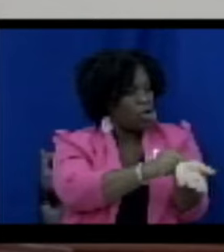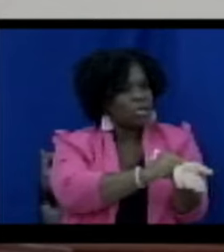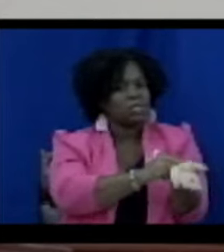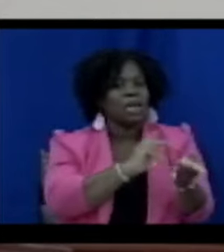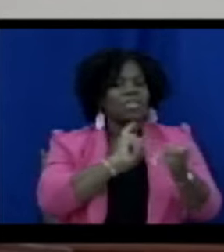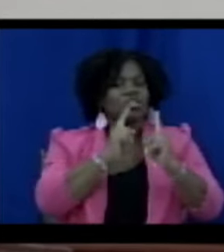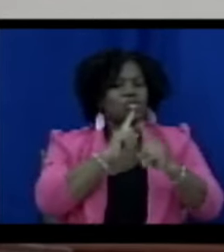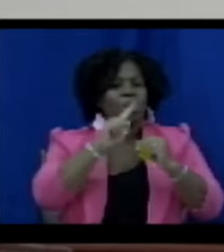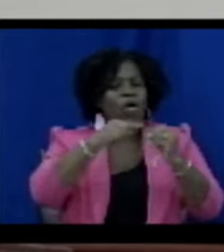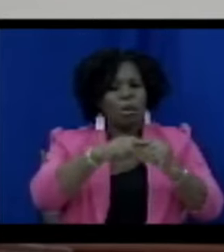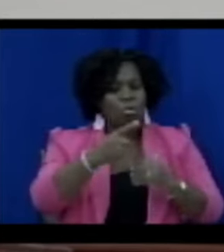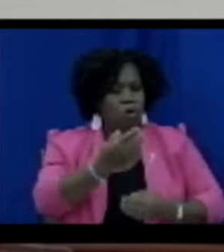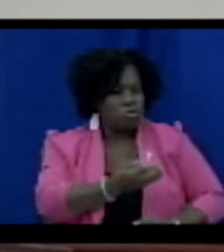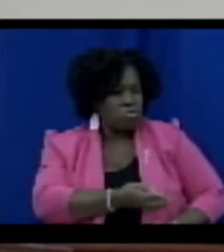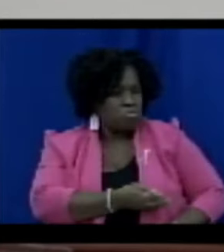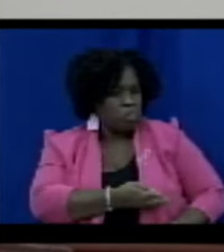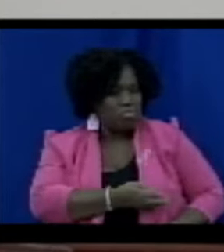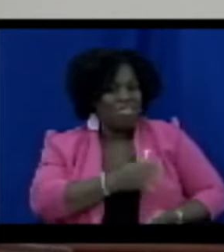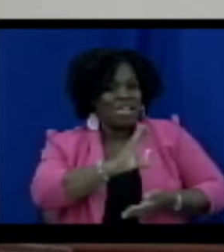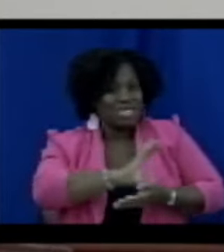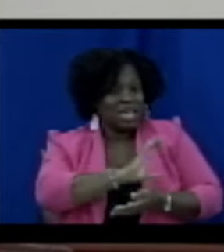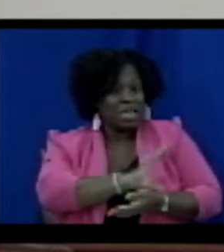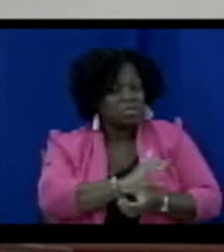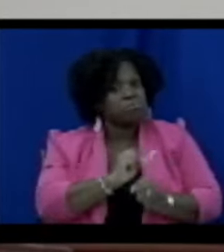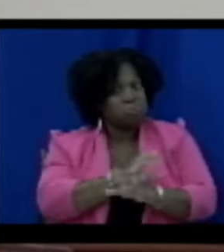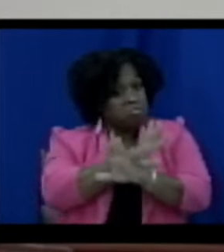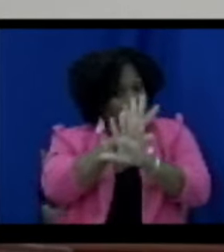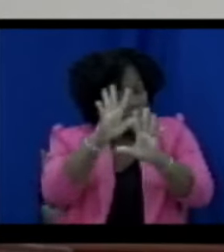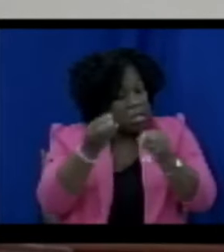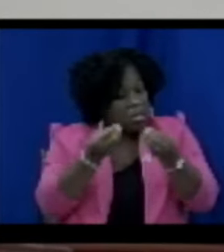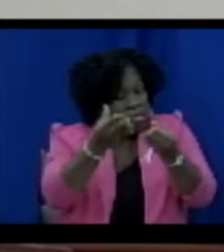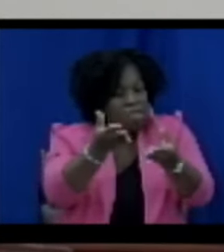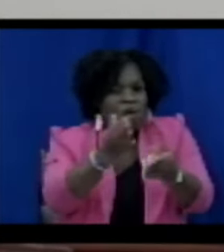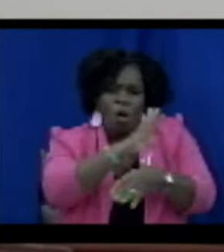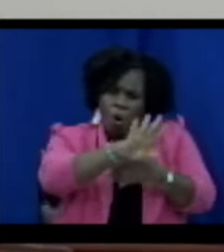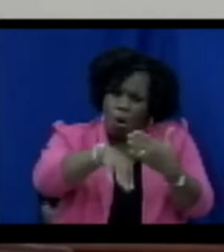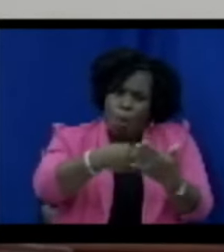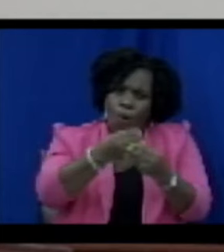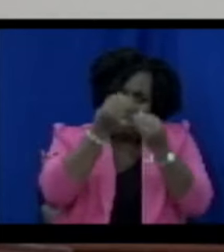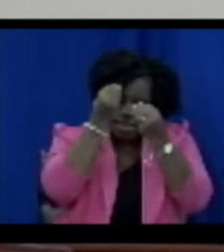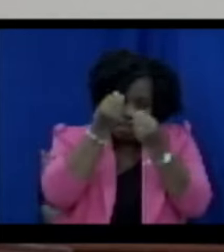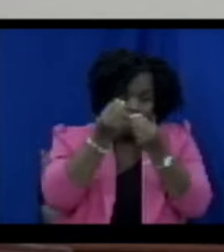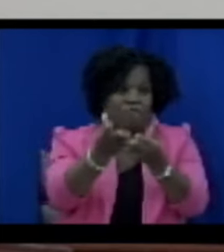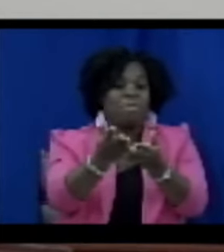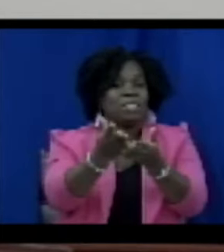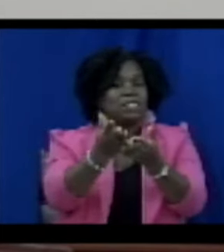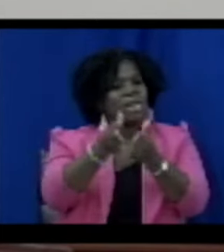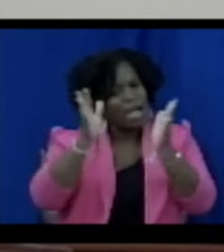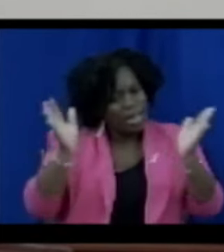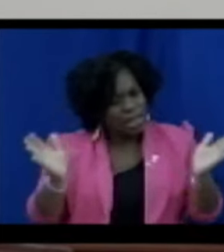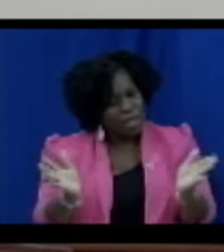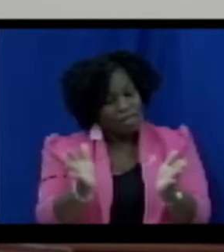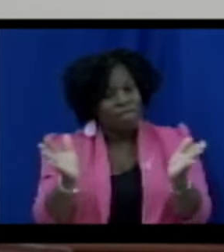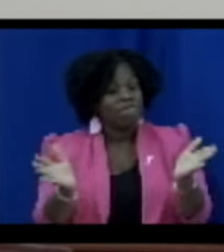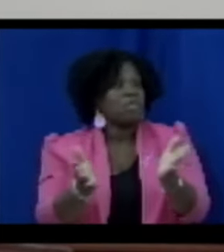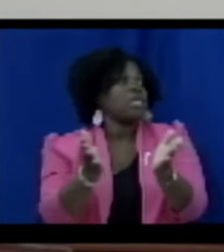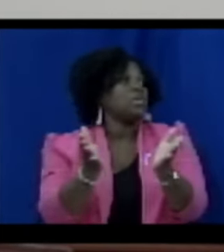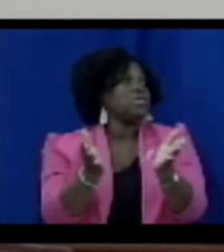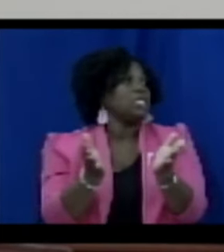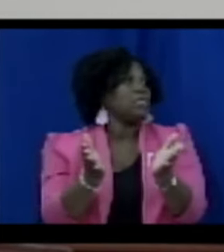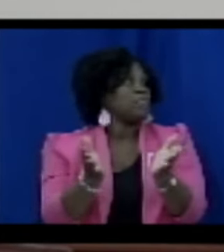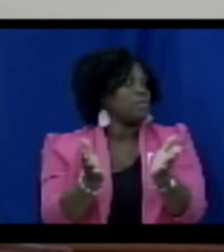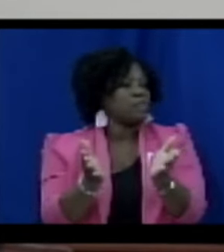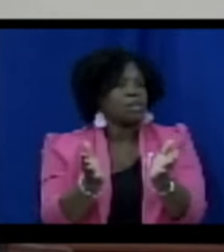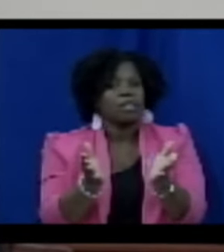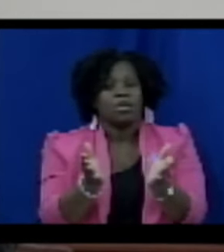spoke about breast cancer very eloquently, giving the pertinent information, and of course, advising all those who were